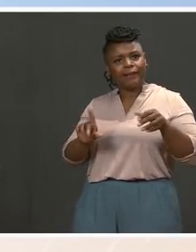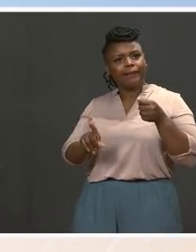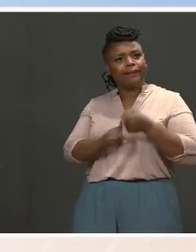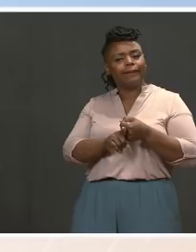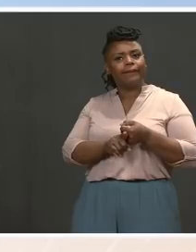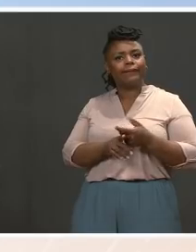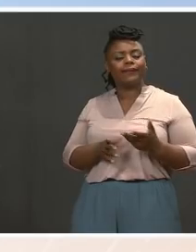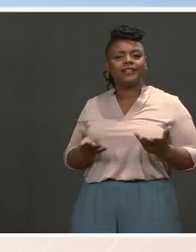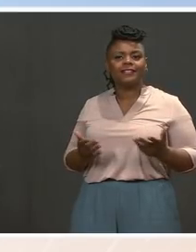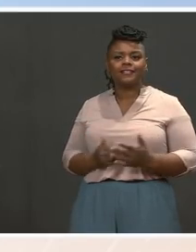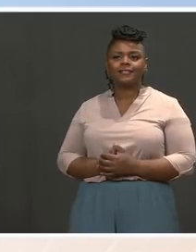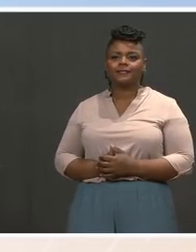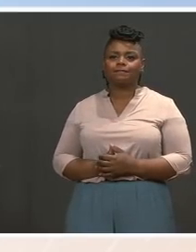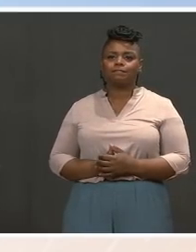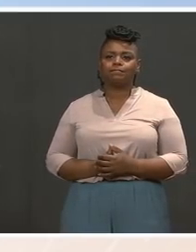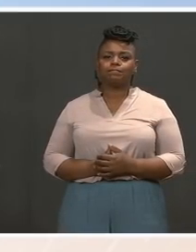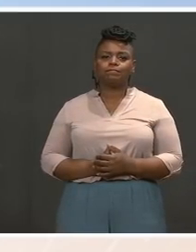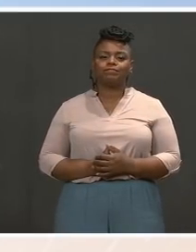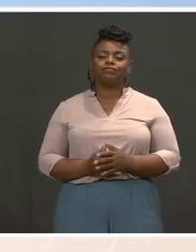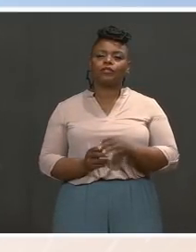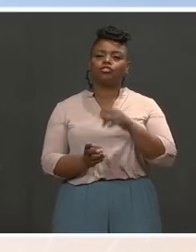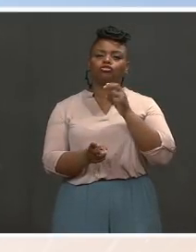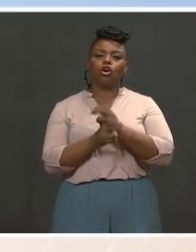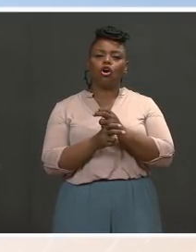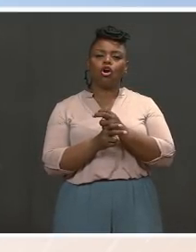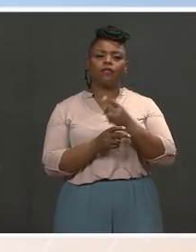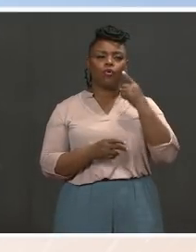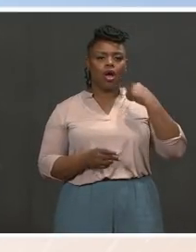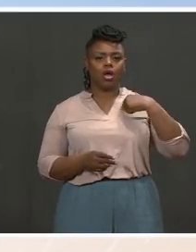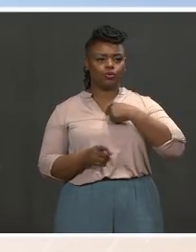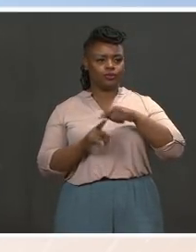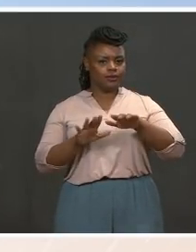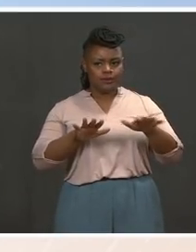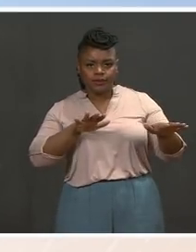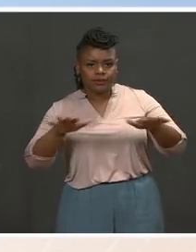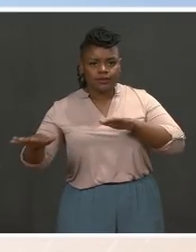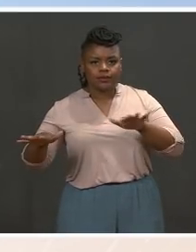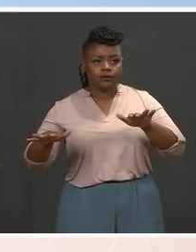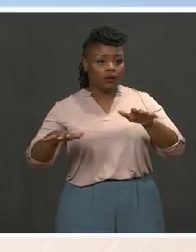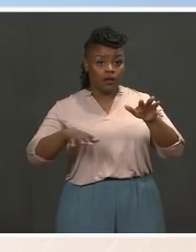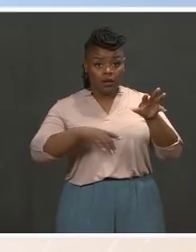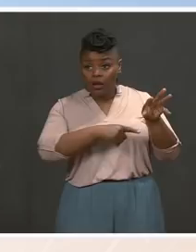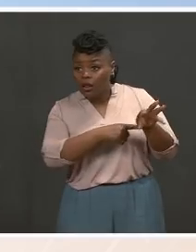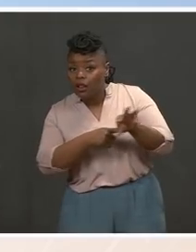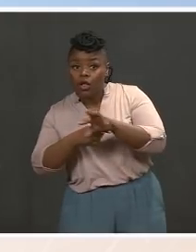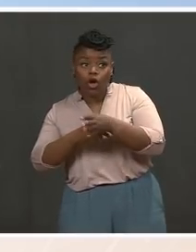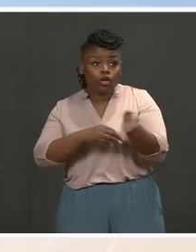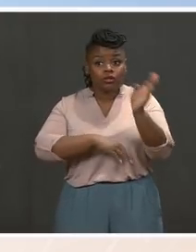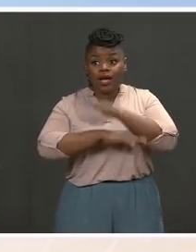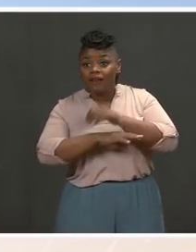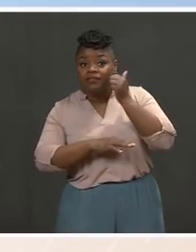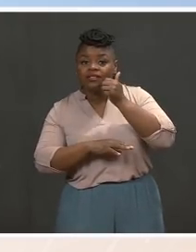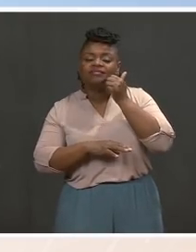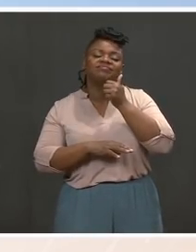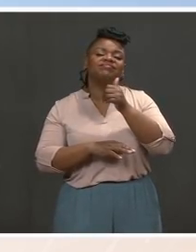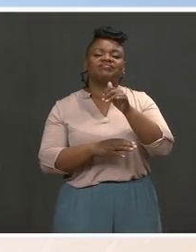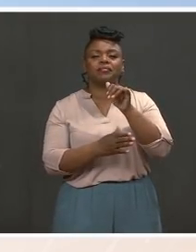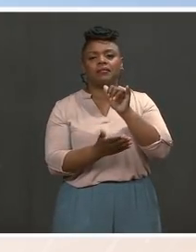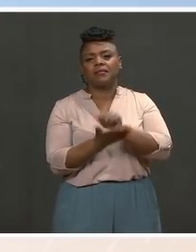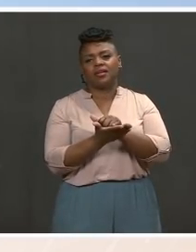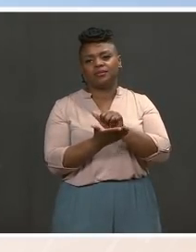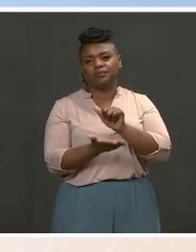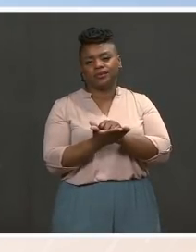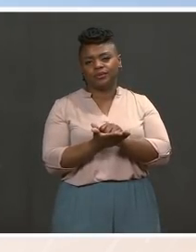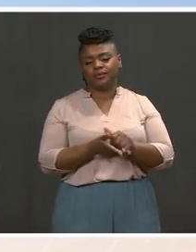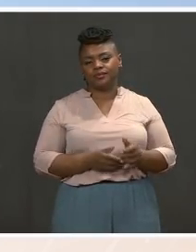become forums for media access all day long, every day. I think we all agree on that balance, but we will continue to look for ways to